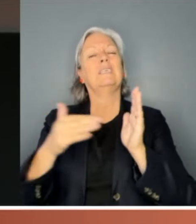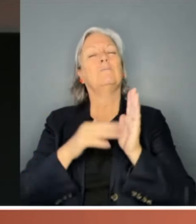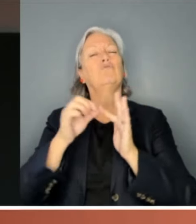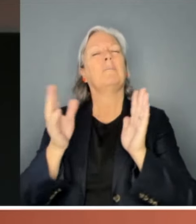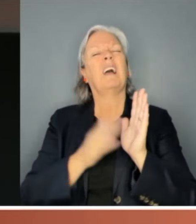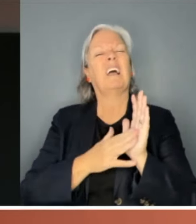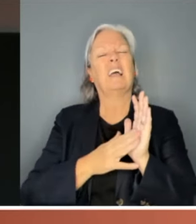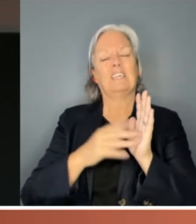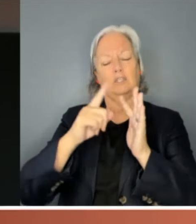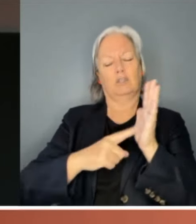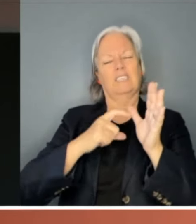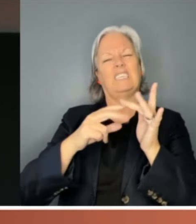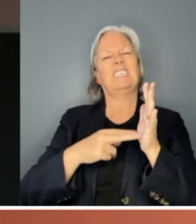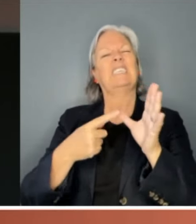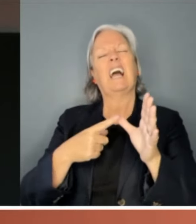Ardern.